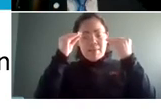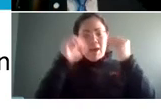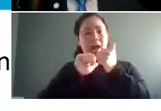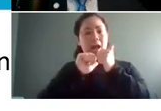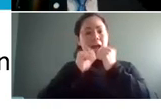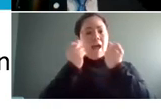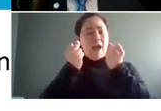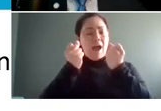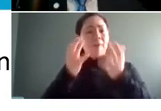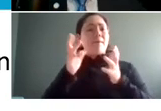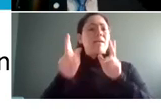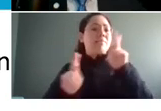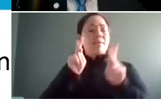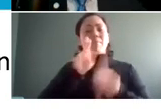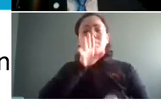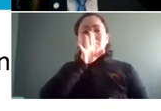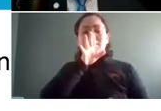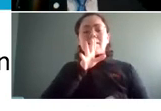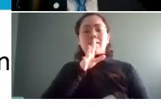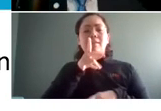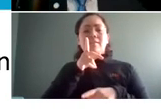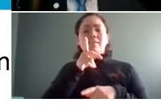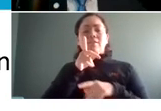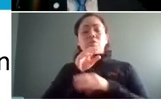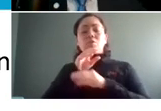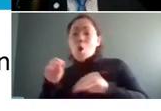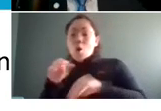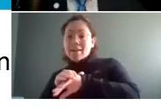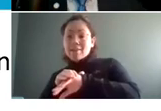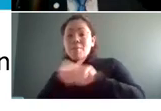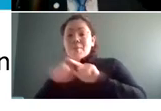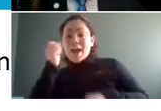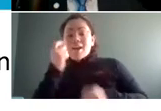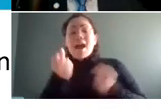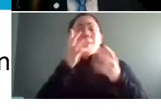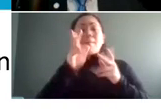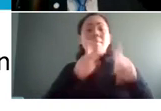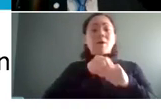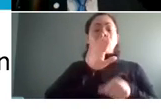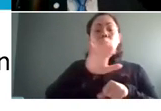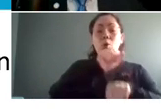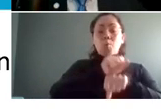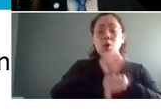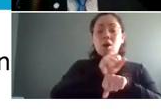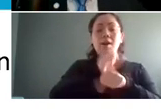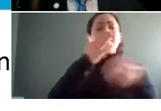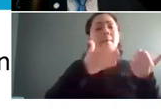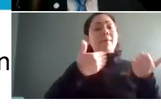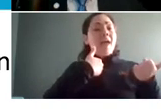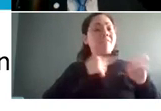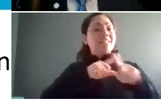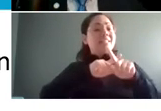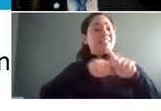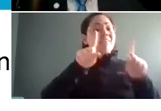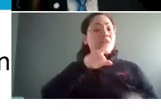people um speak no english but think about how many people in your workforce have a different native language